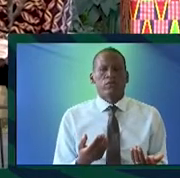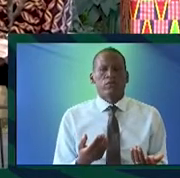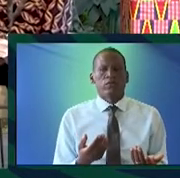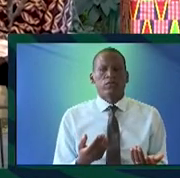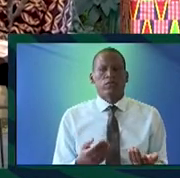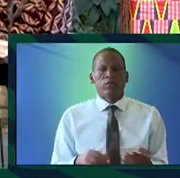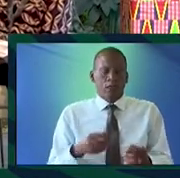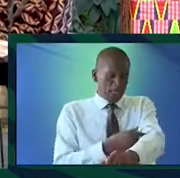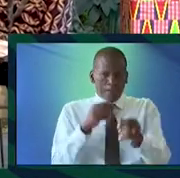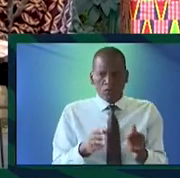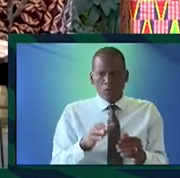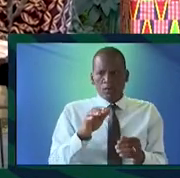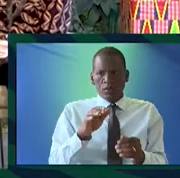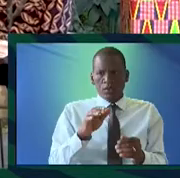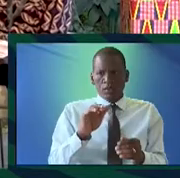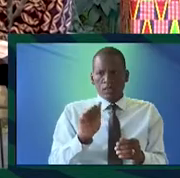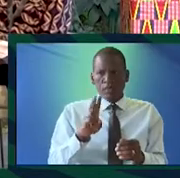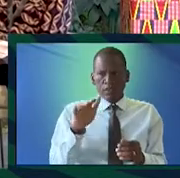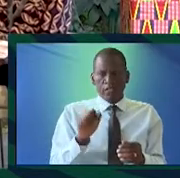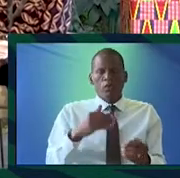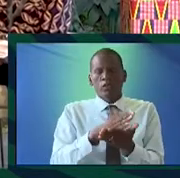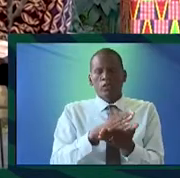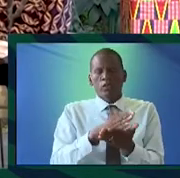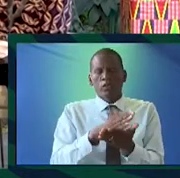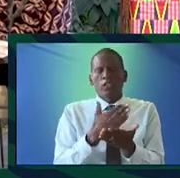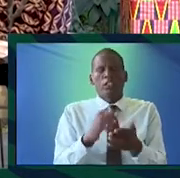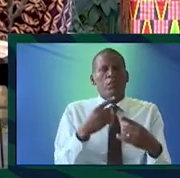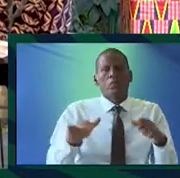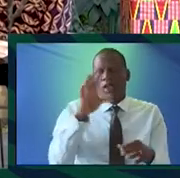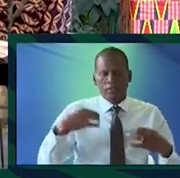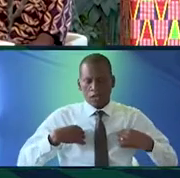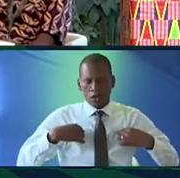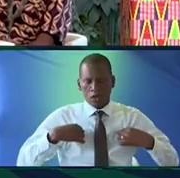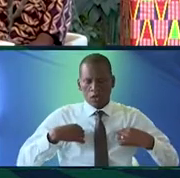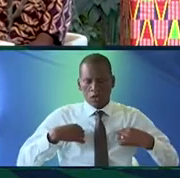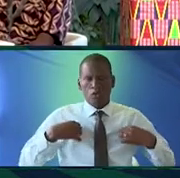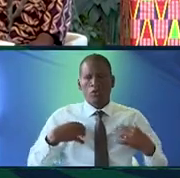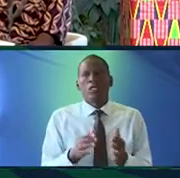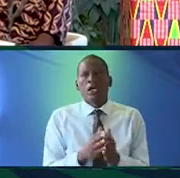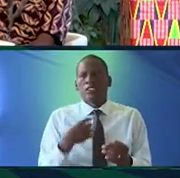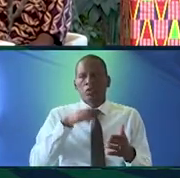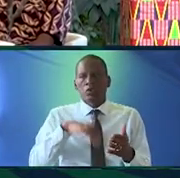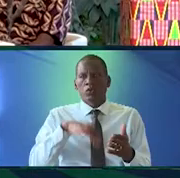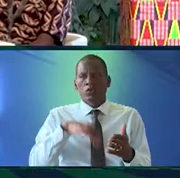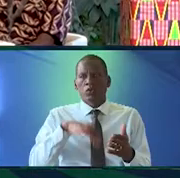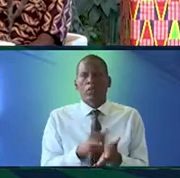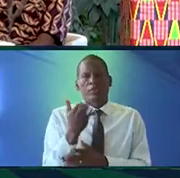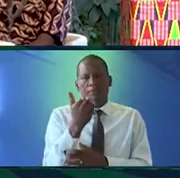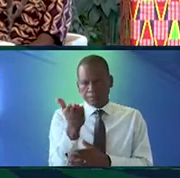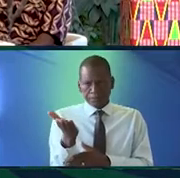Ghanaian artist, Ella Natsui, that I always really love to share whenever talking about African textiles and clothing. And it says